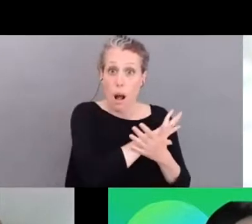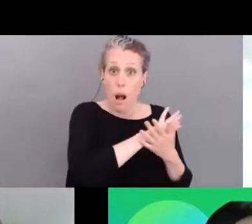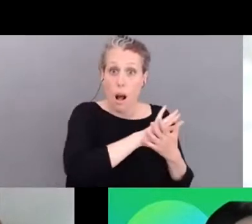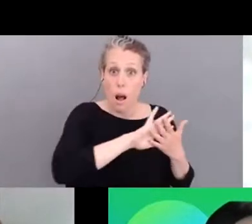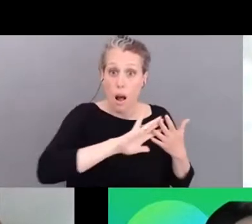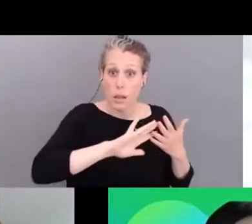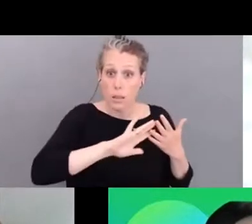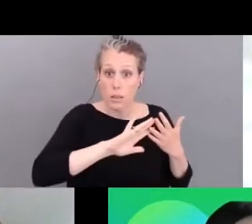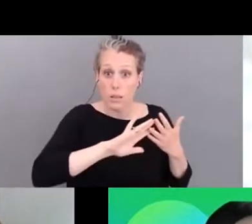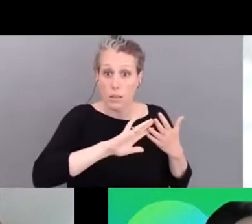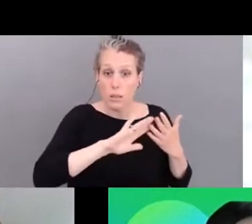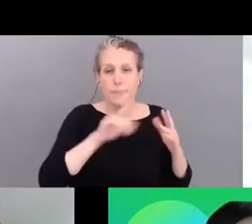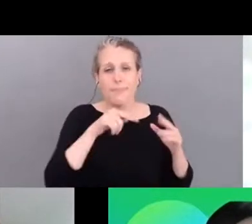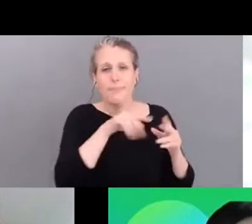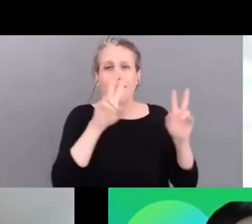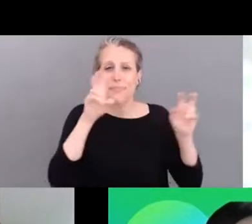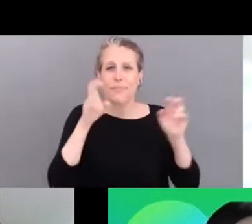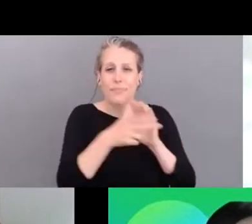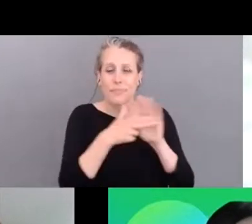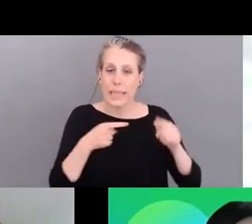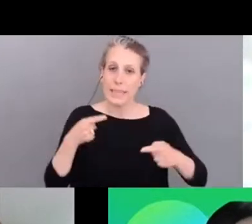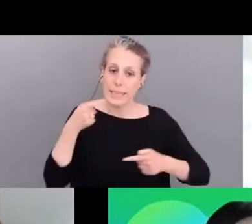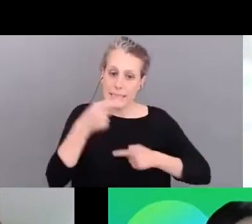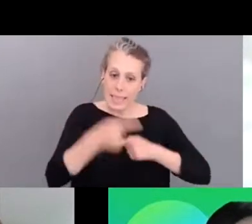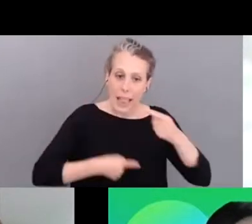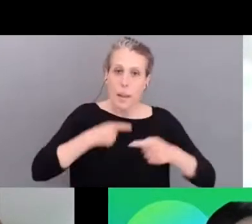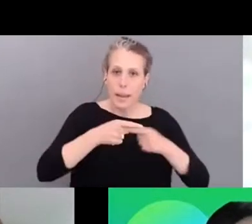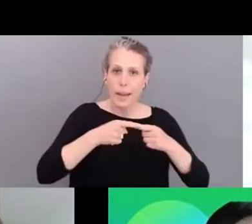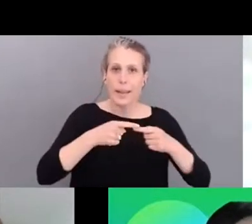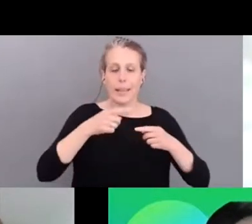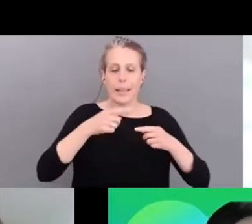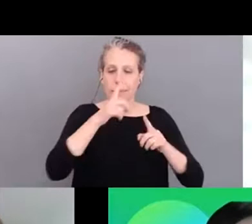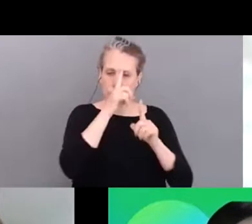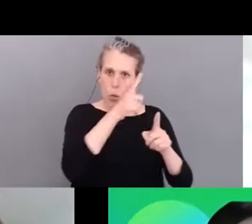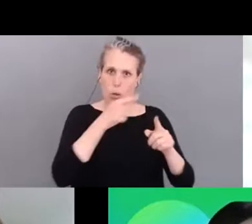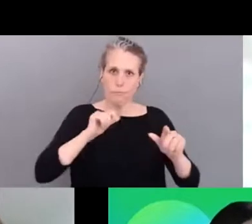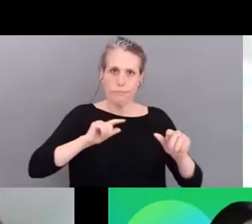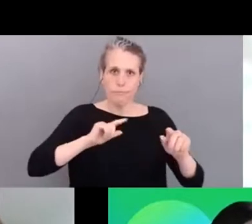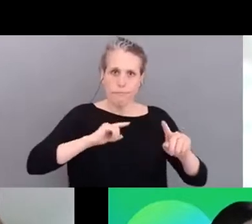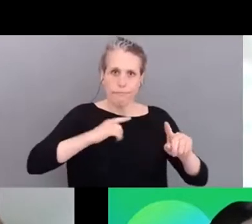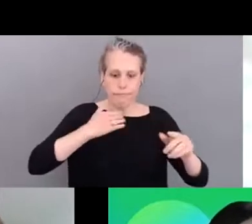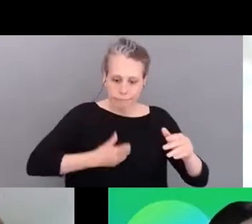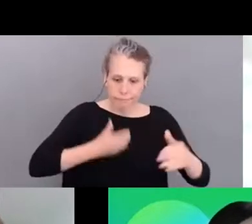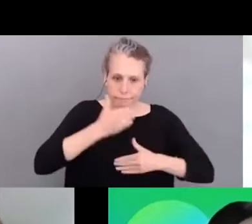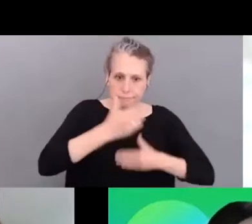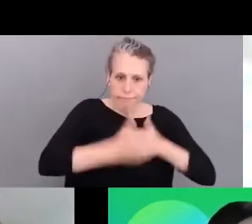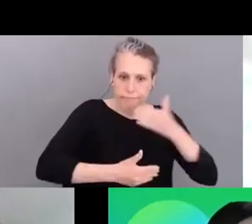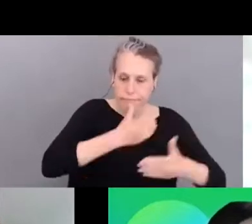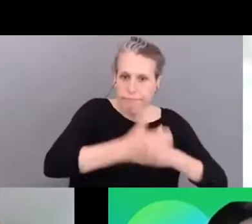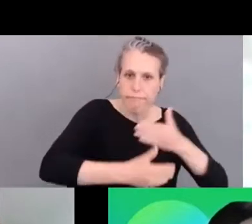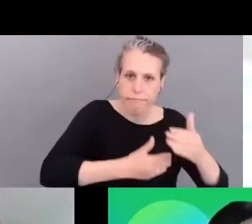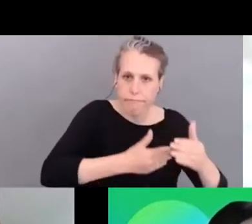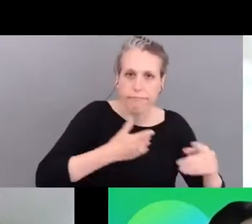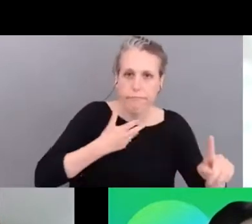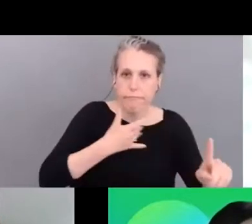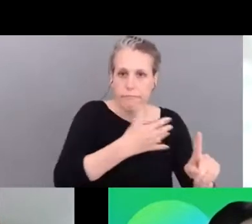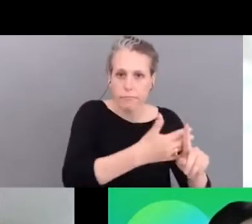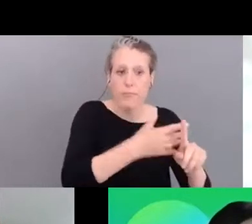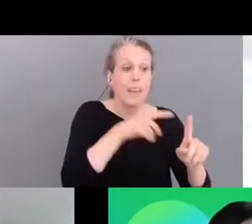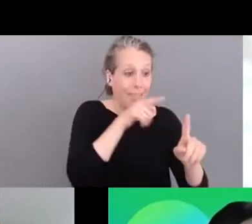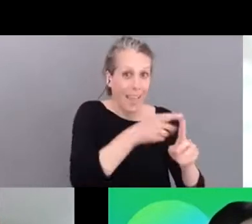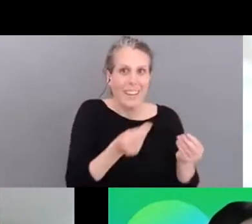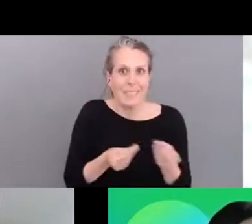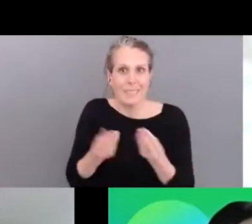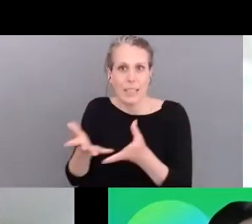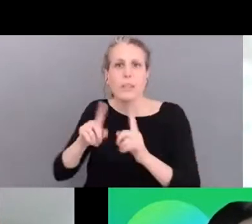call it the sustainability creation roadmap which we will then share with the wide um sports audience uh sport organizations